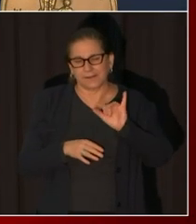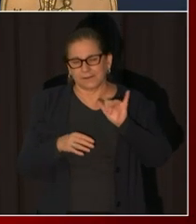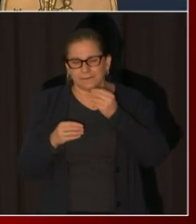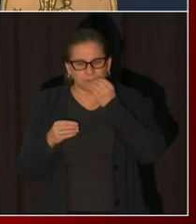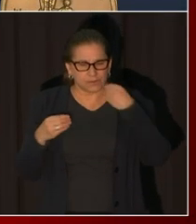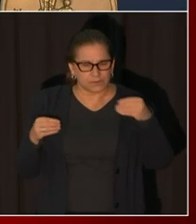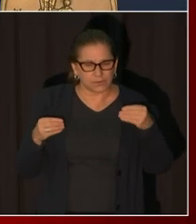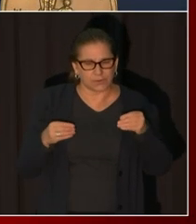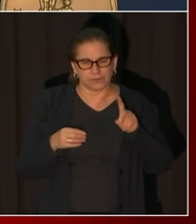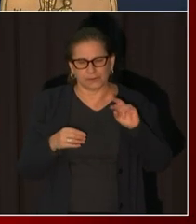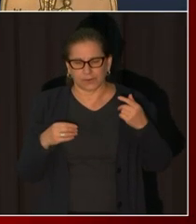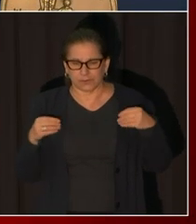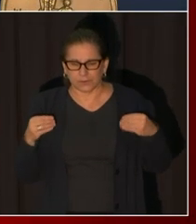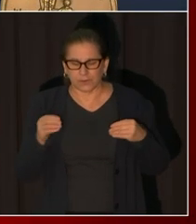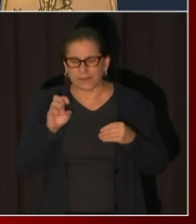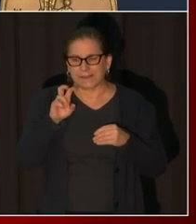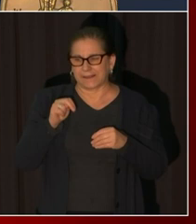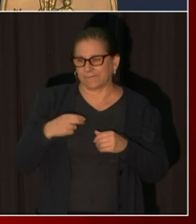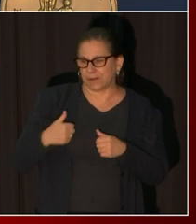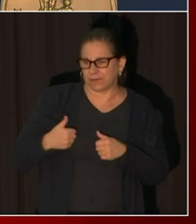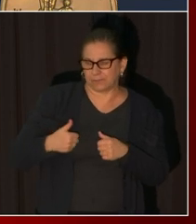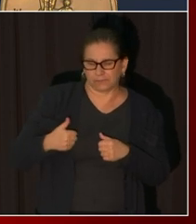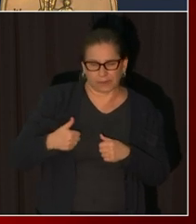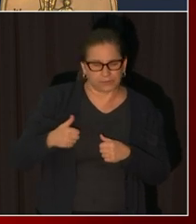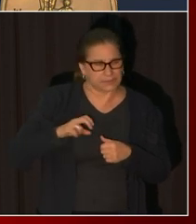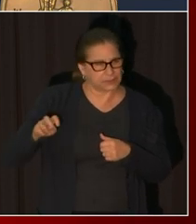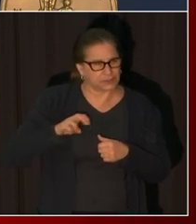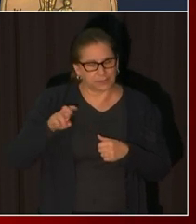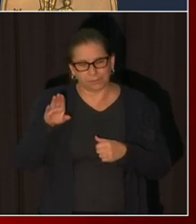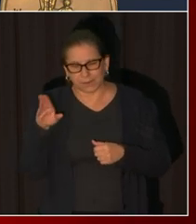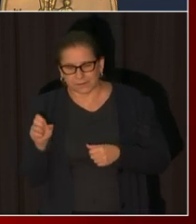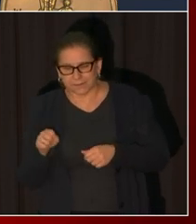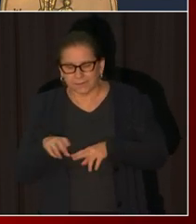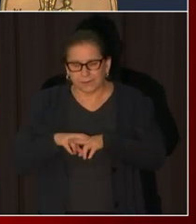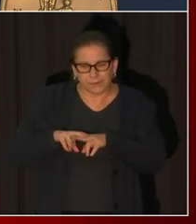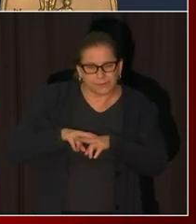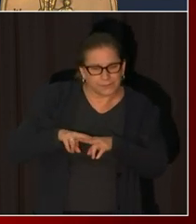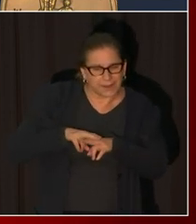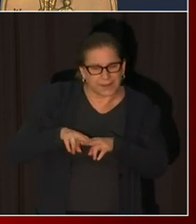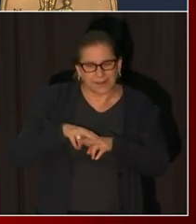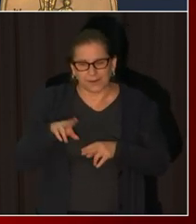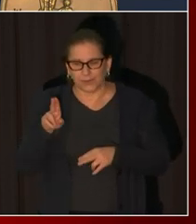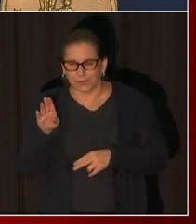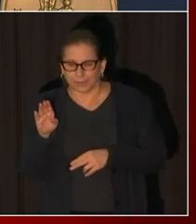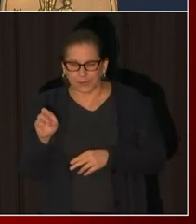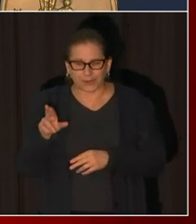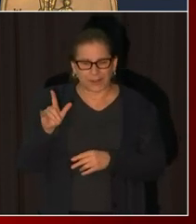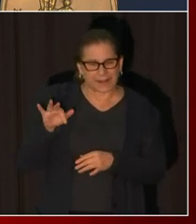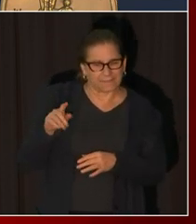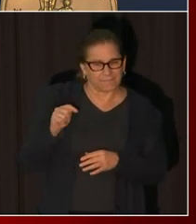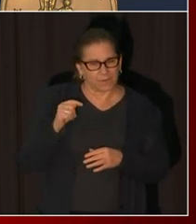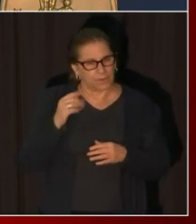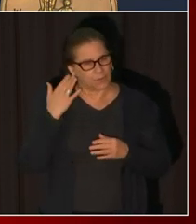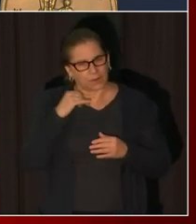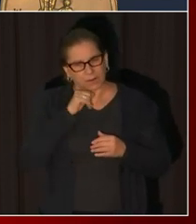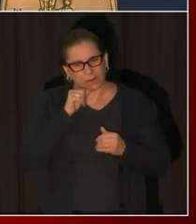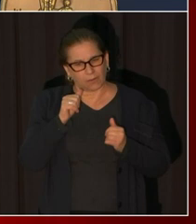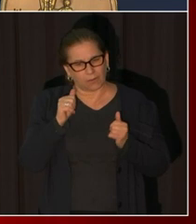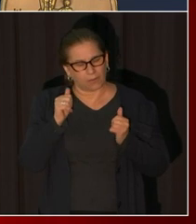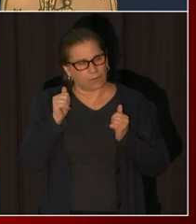why why not require everyone to wear face coverings if that helps uh slow the spread if it blunts the spread of the virus